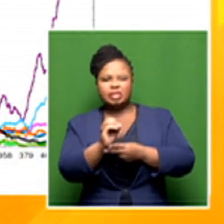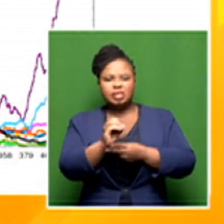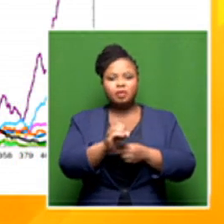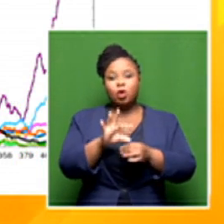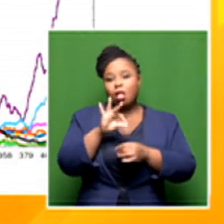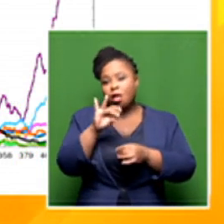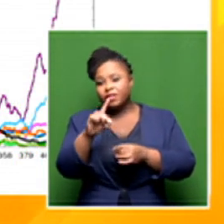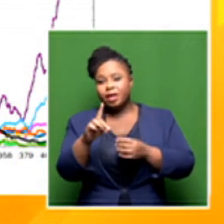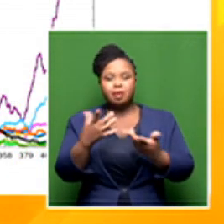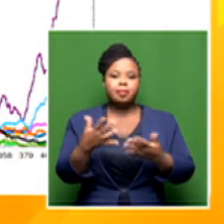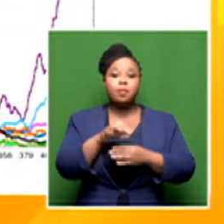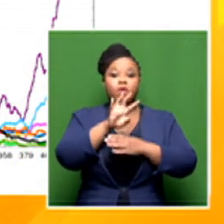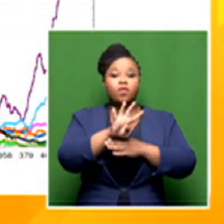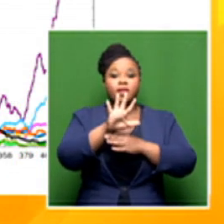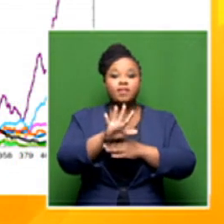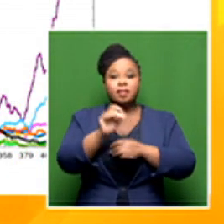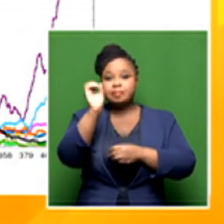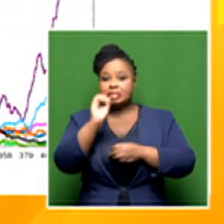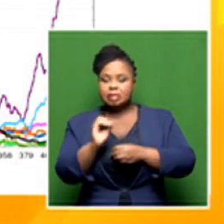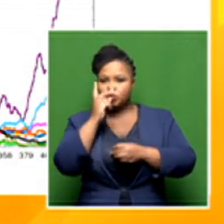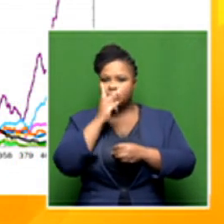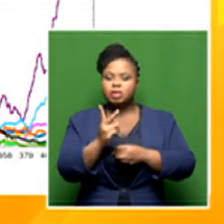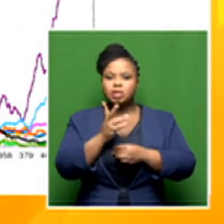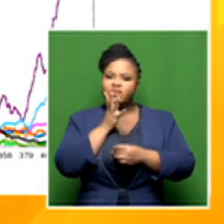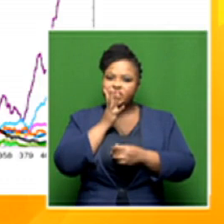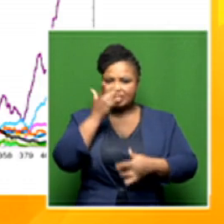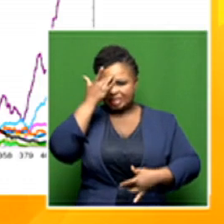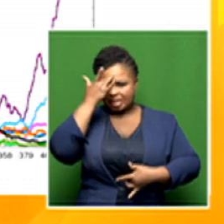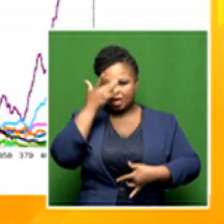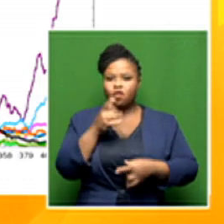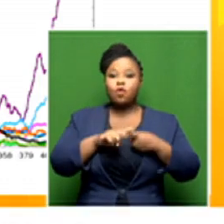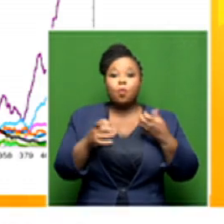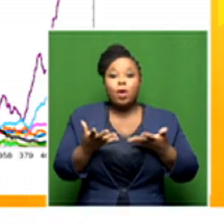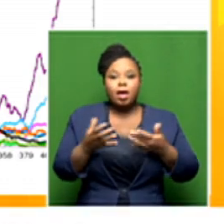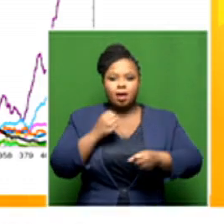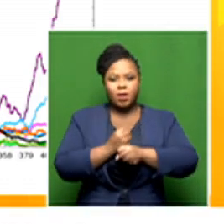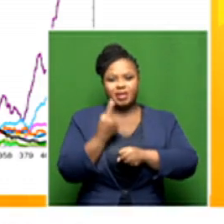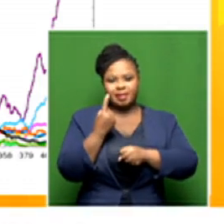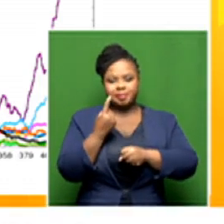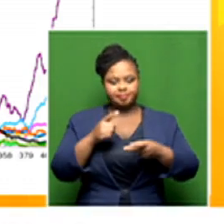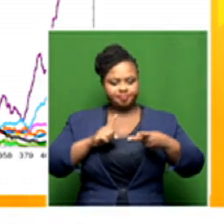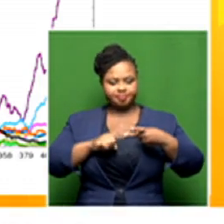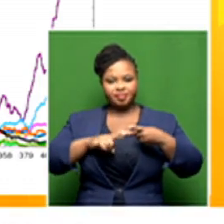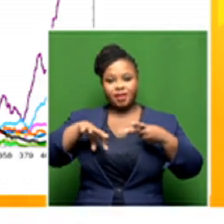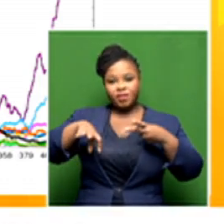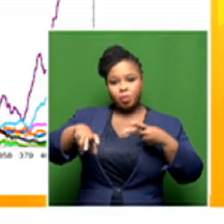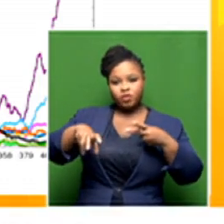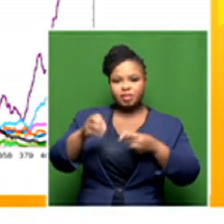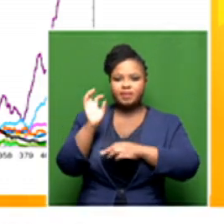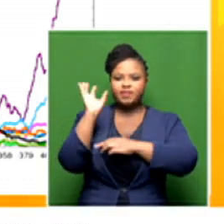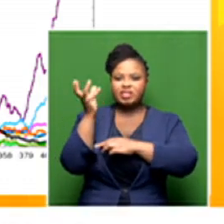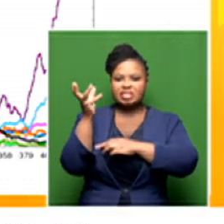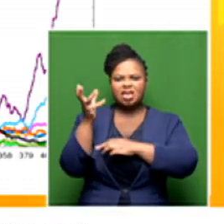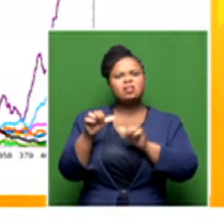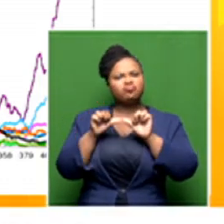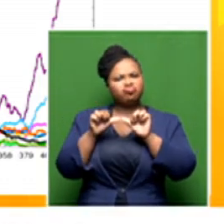about 45% of the total cases that we're seeing across the country. Free State's increase is still sustained, although slowing